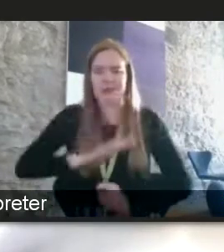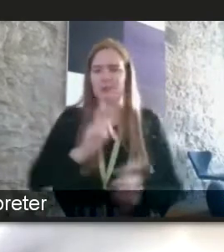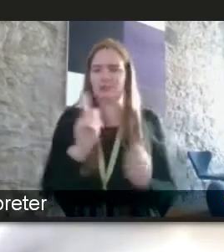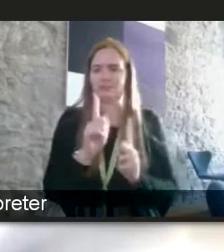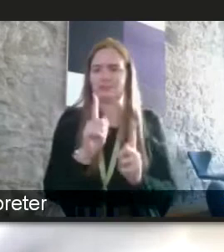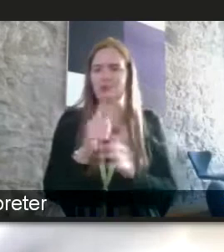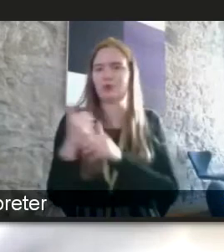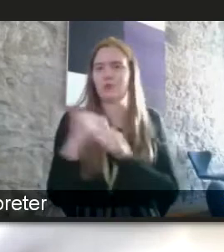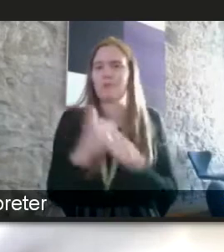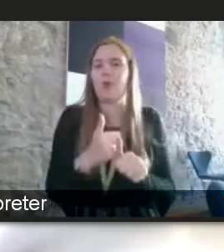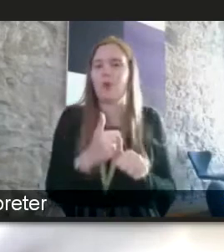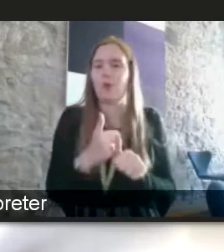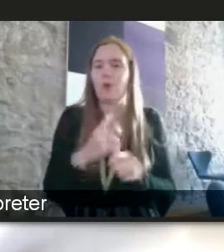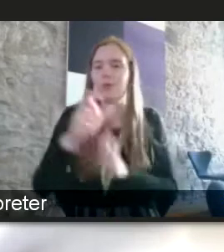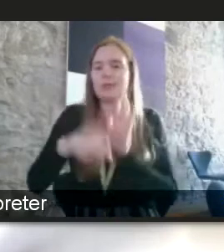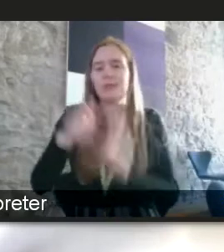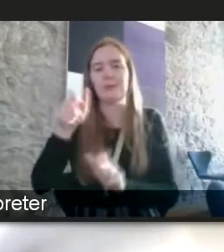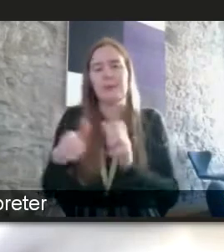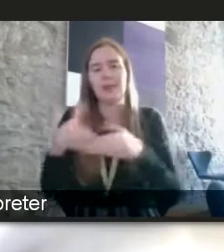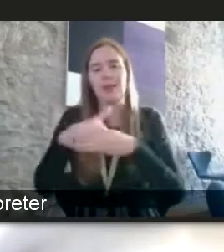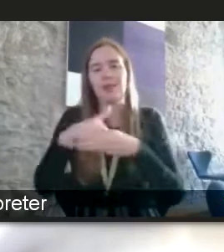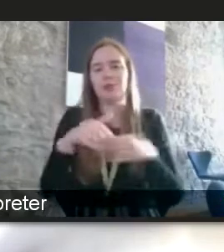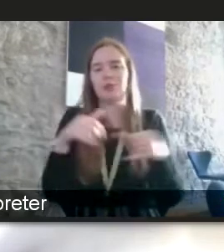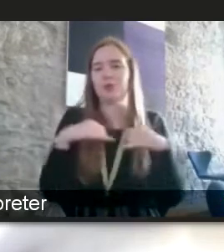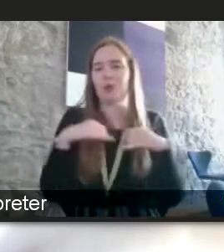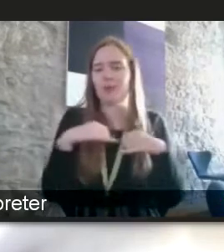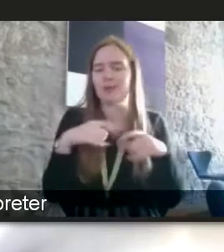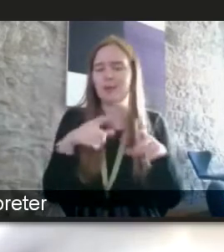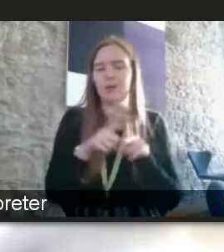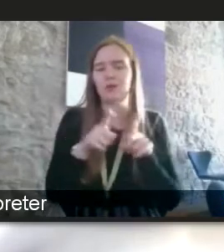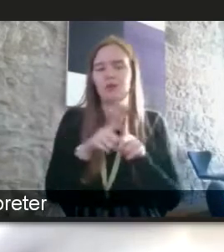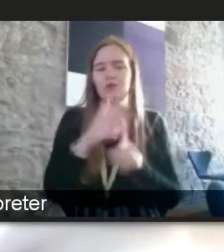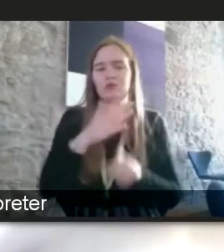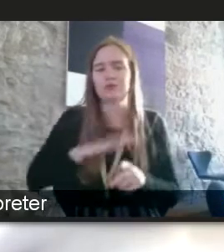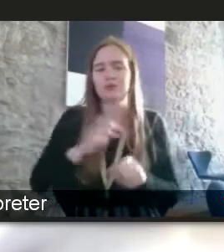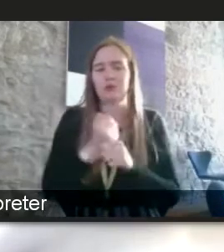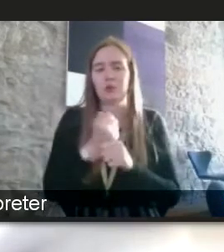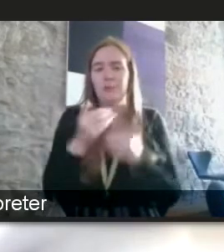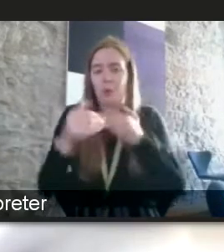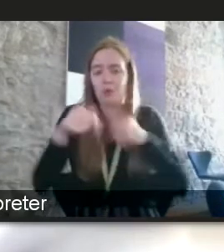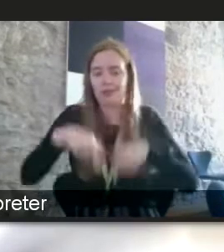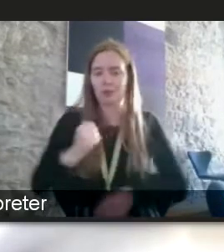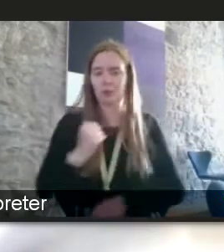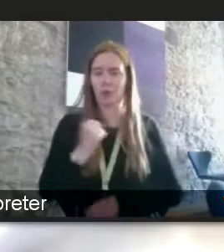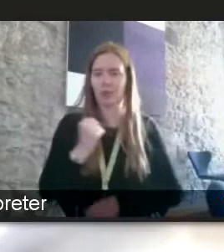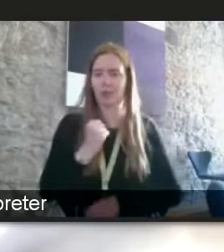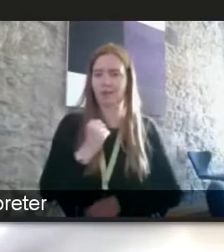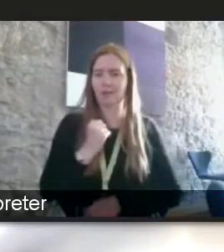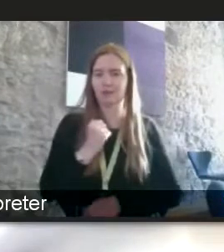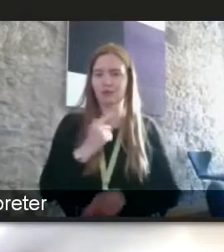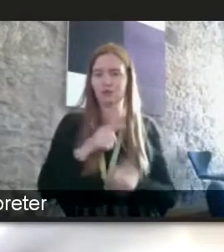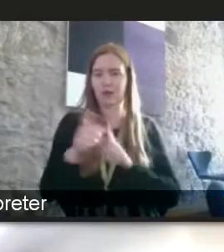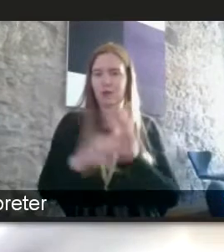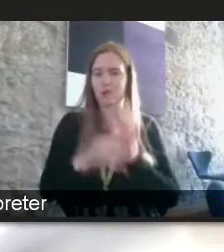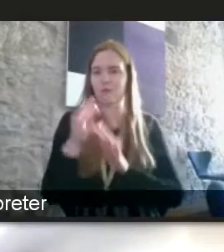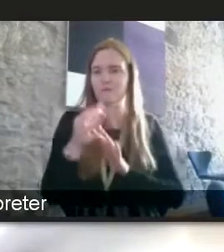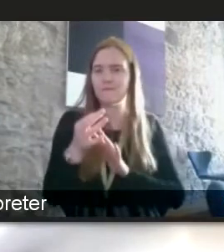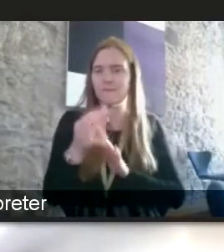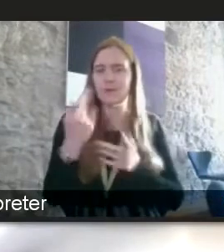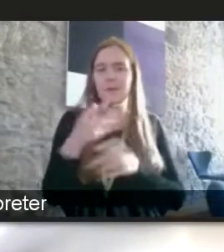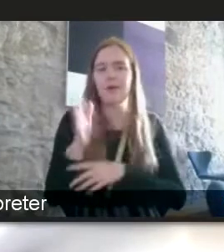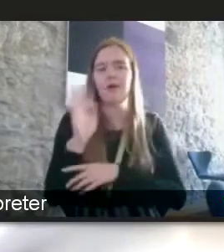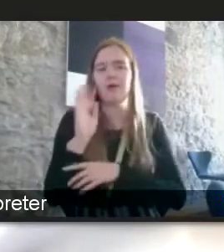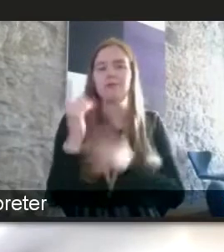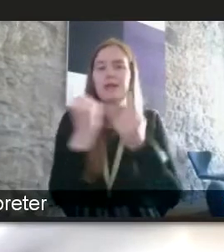people to into employment in terms of that and what should we be doing more in scotland in terms of that regard we've often heard of the